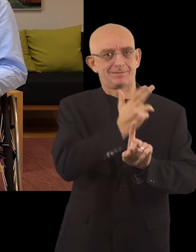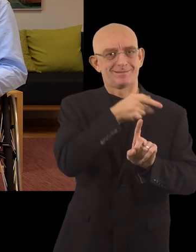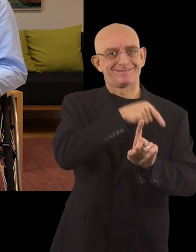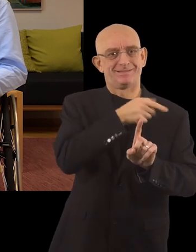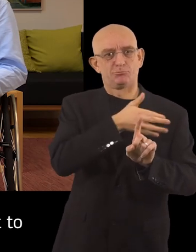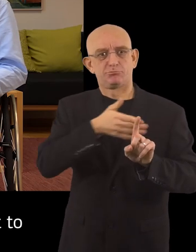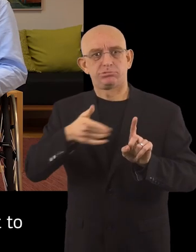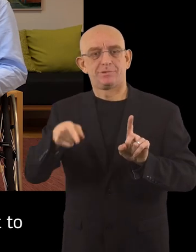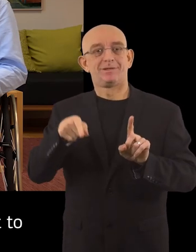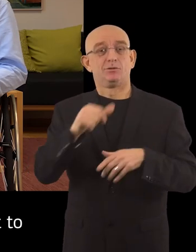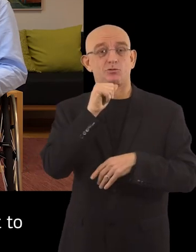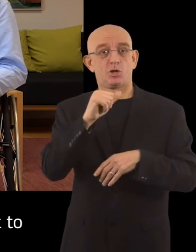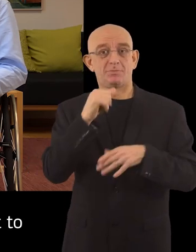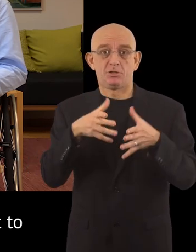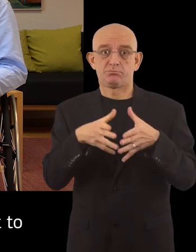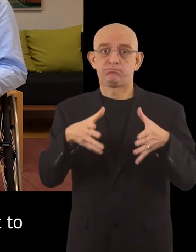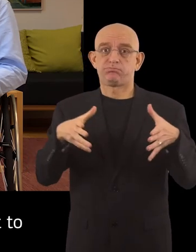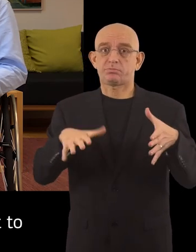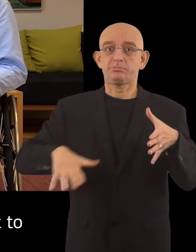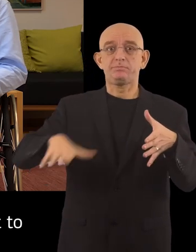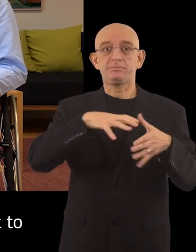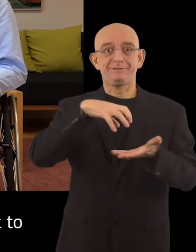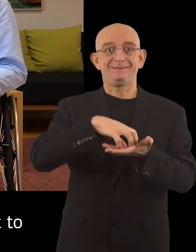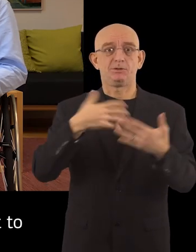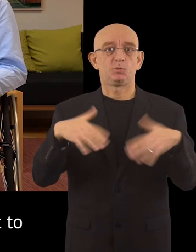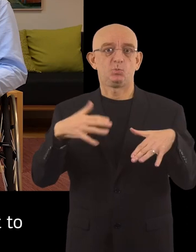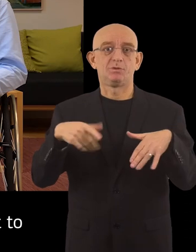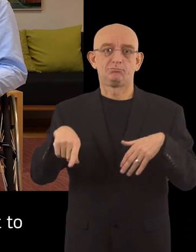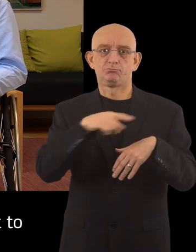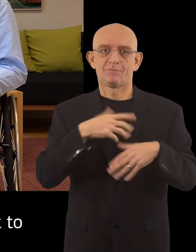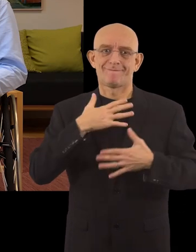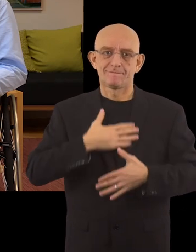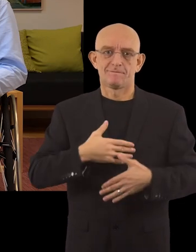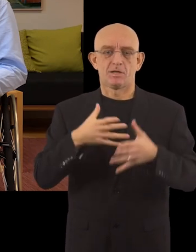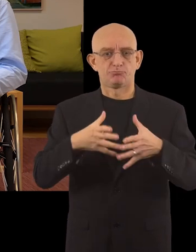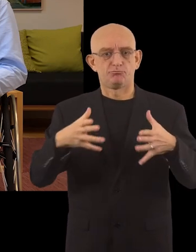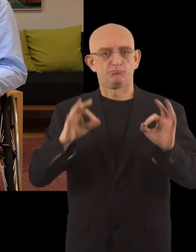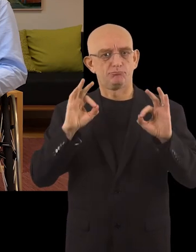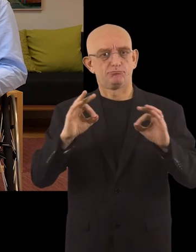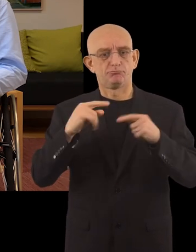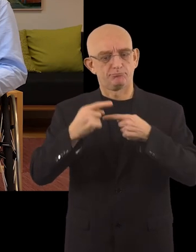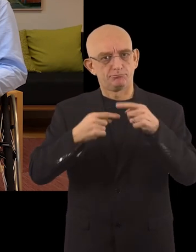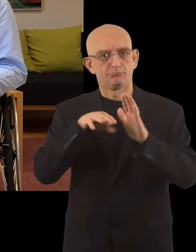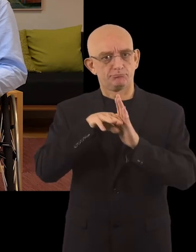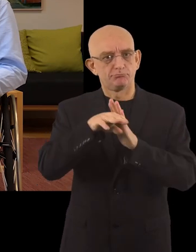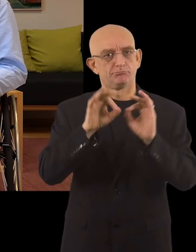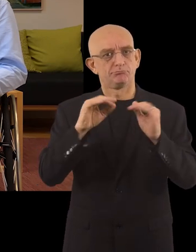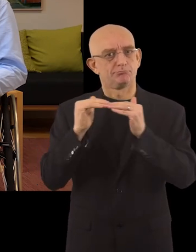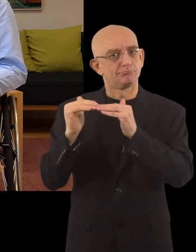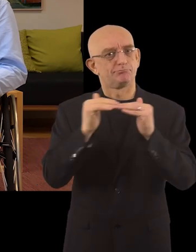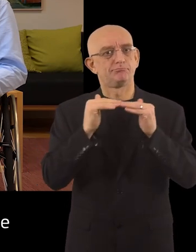Jönköping är en stad som växer och det vill vi göra på ett hållbart och jämlikt sätt.